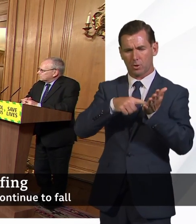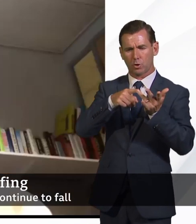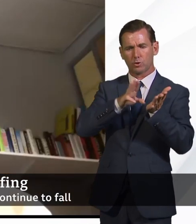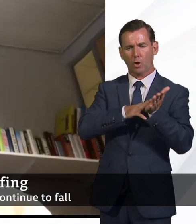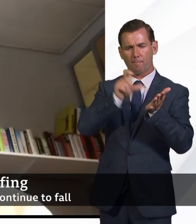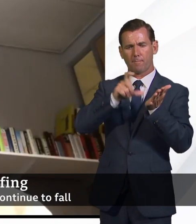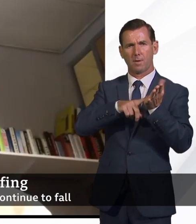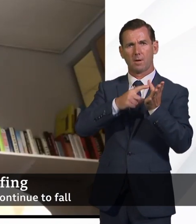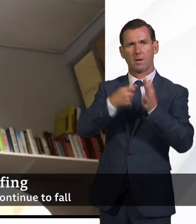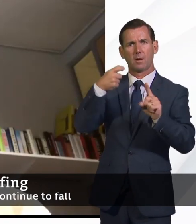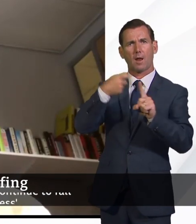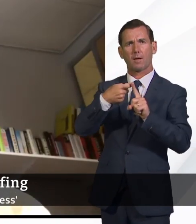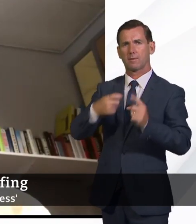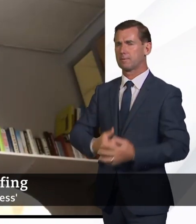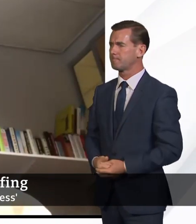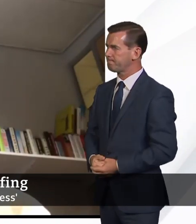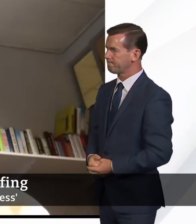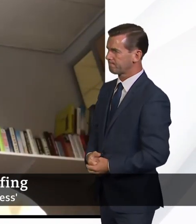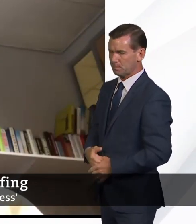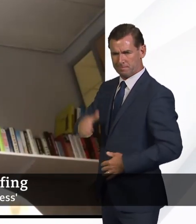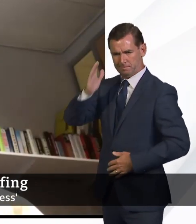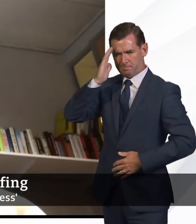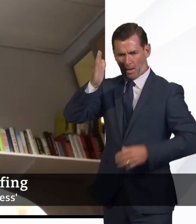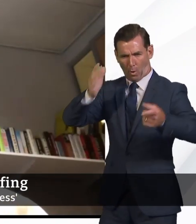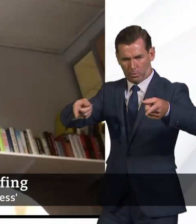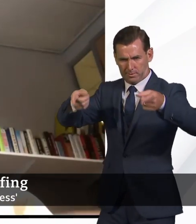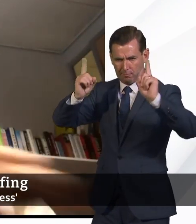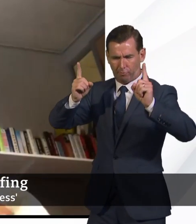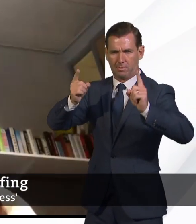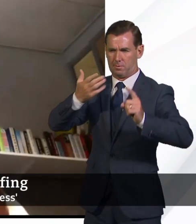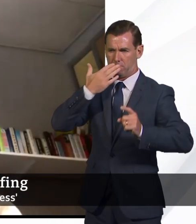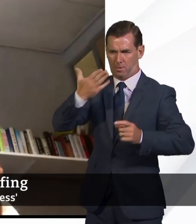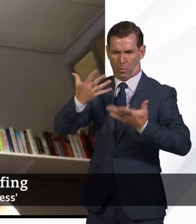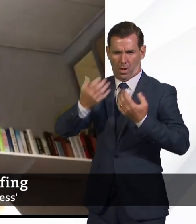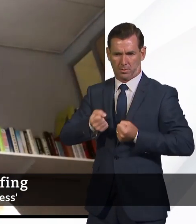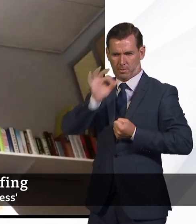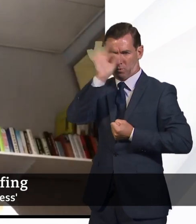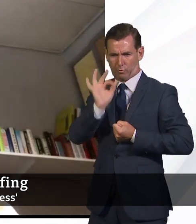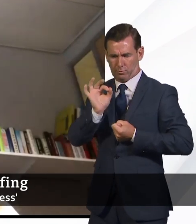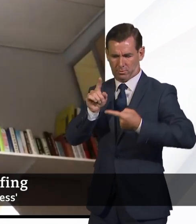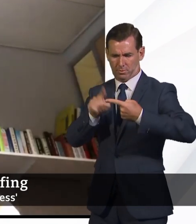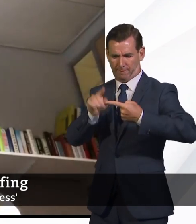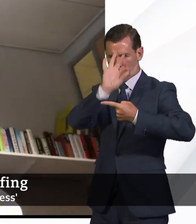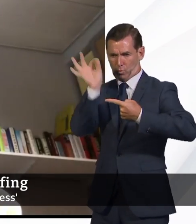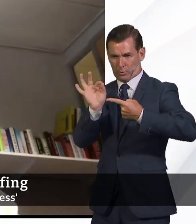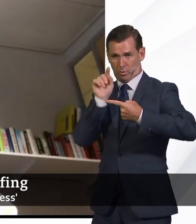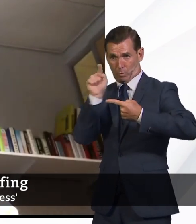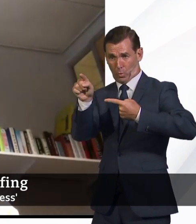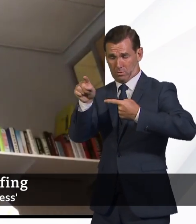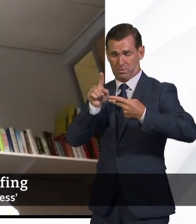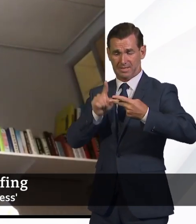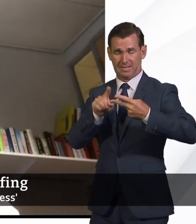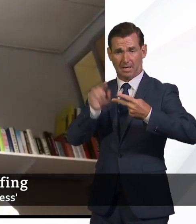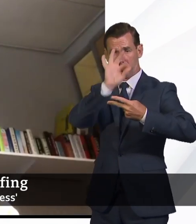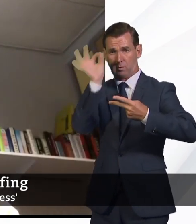Hello, Secretary of State. Thanks very much for taking my question. The first one I think is for you. My second question I